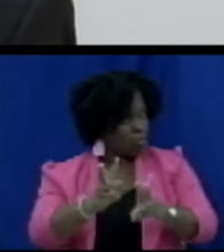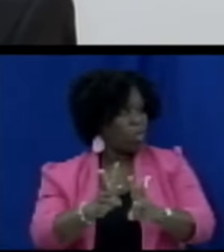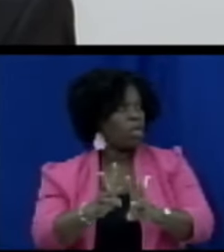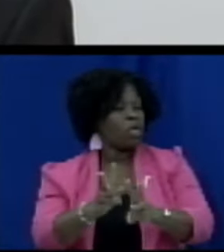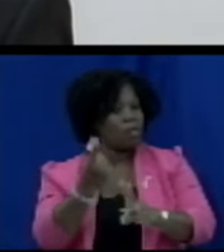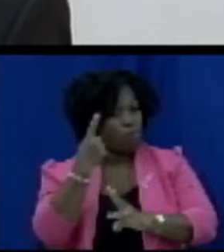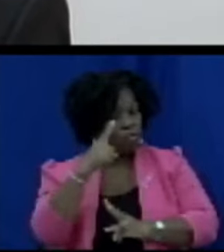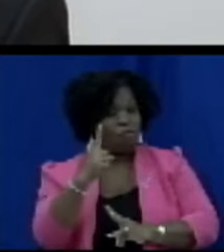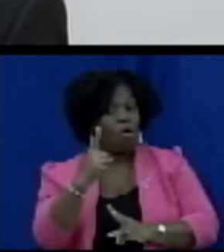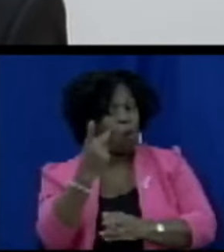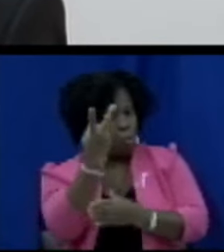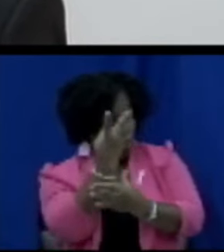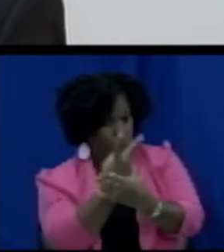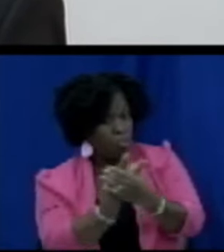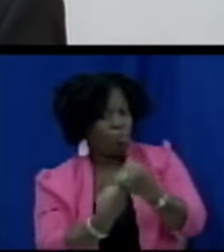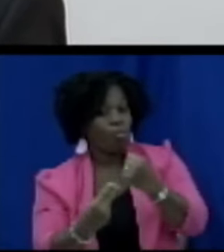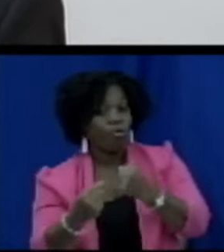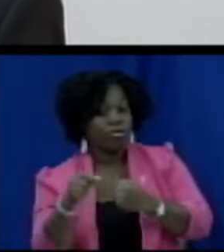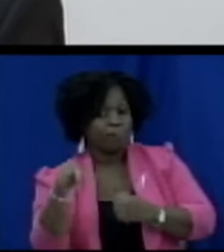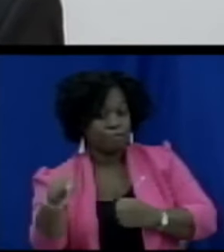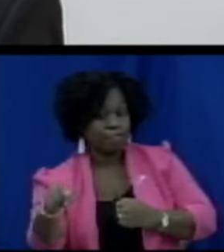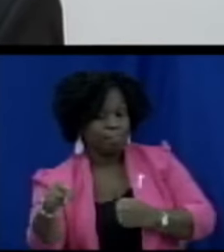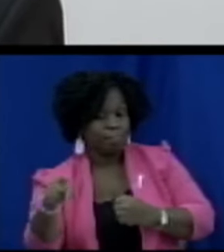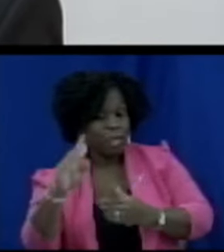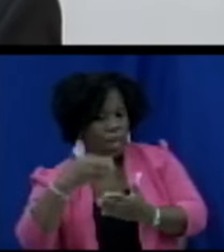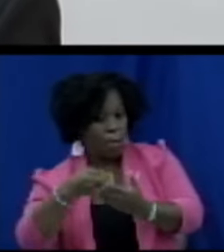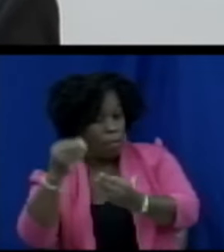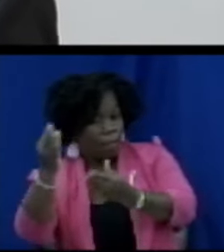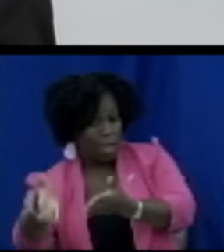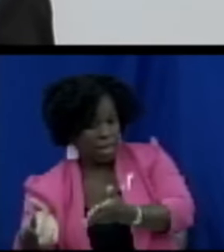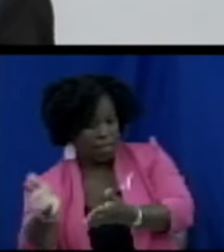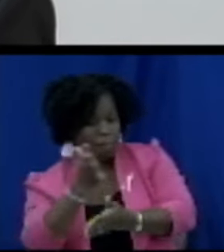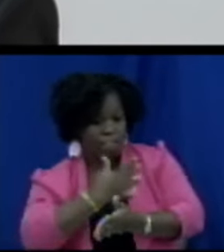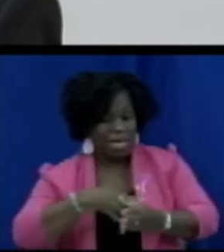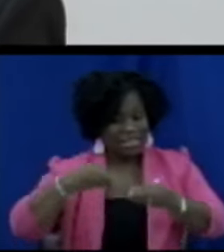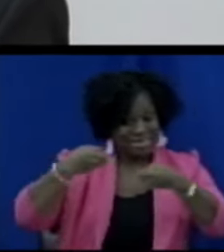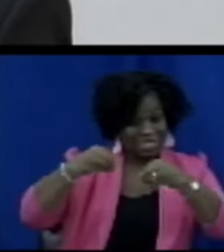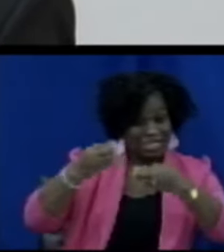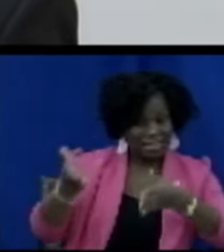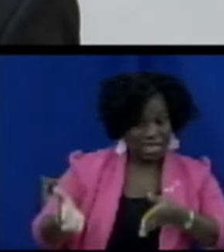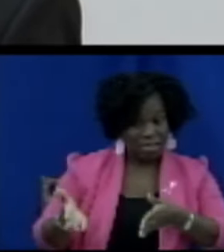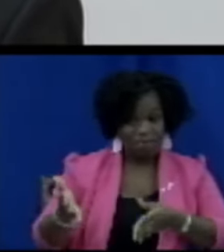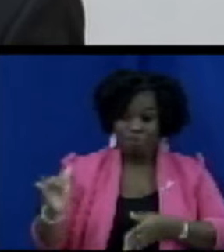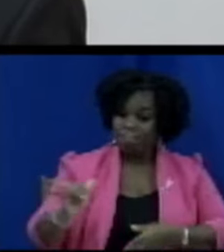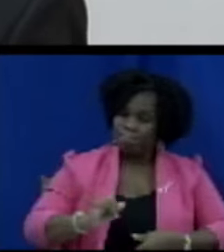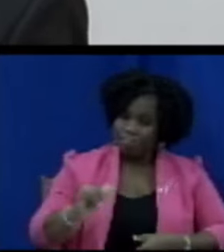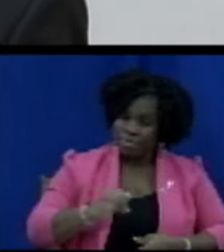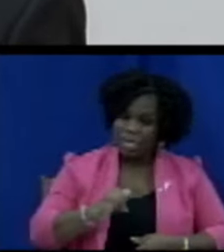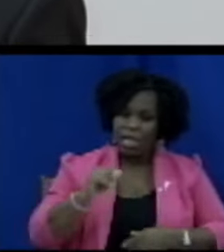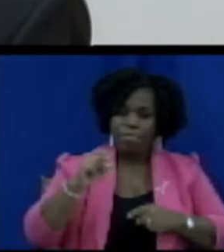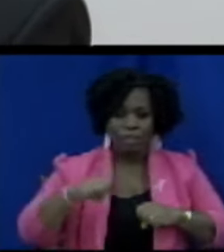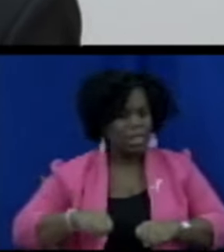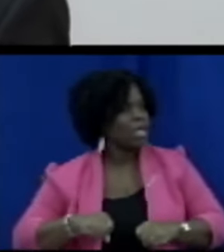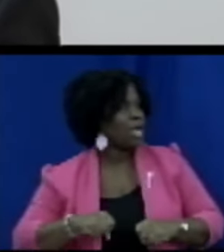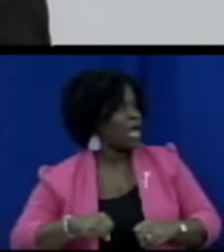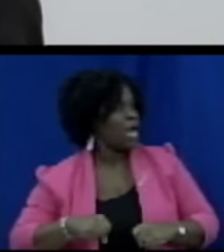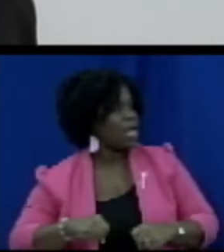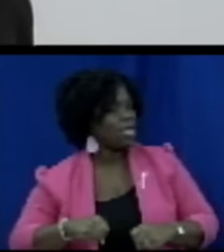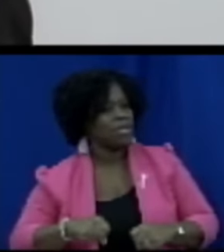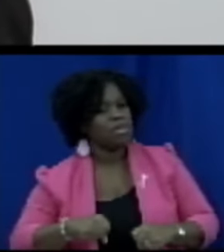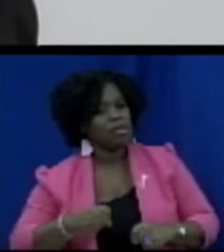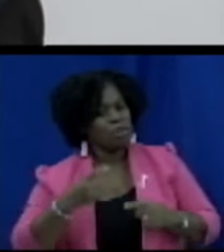both consumers and suppliers to be heard and that is the point I want to make is the